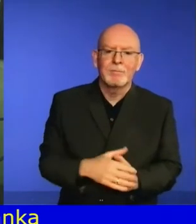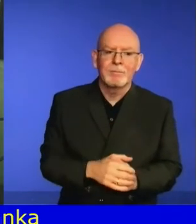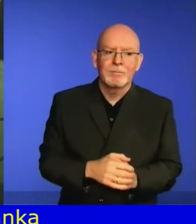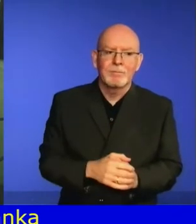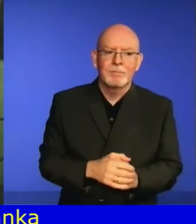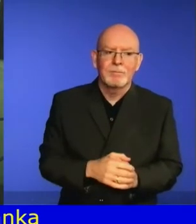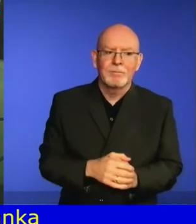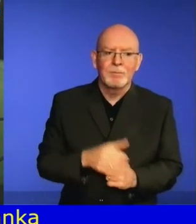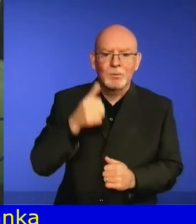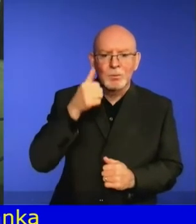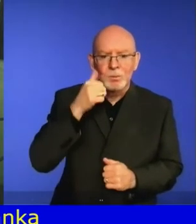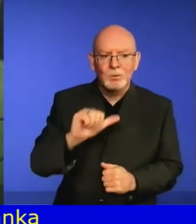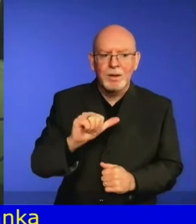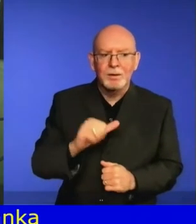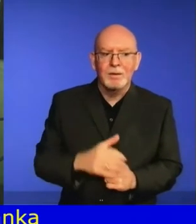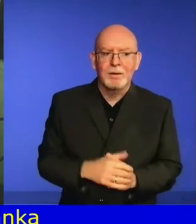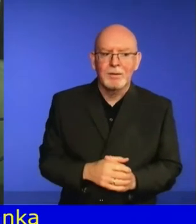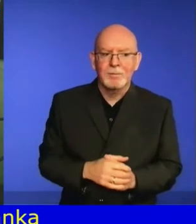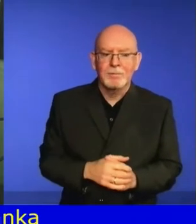Suriname,